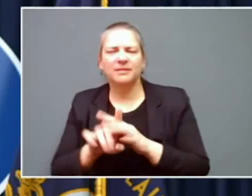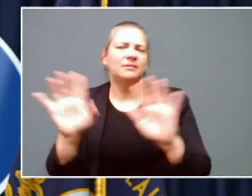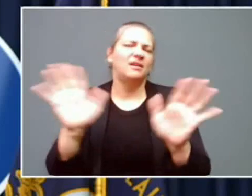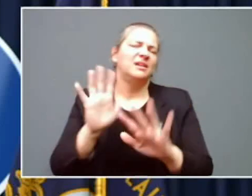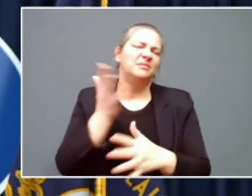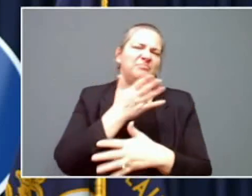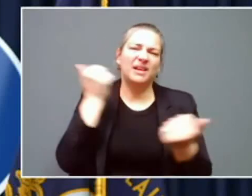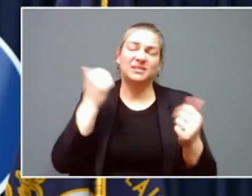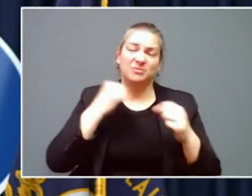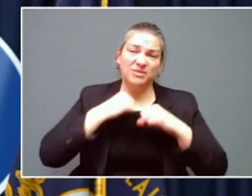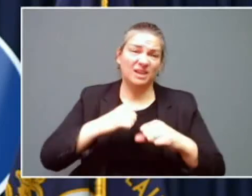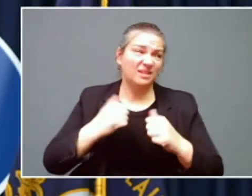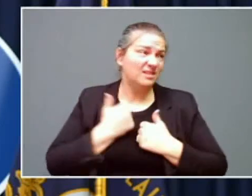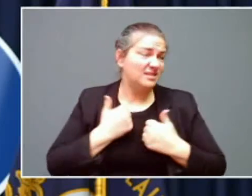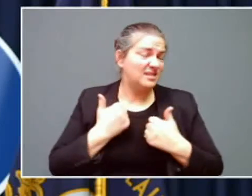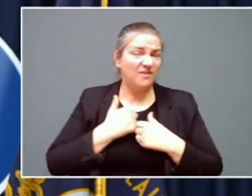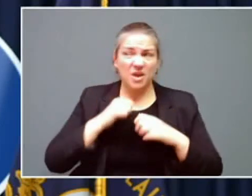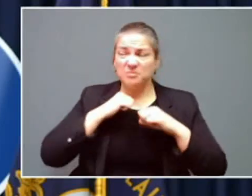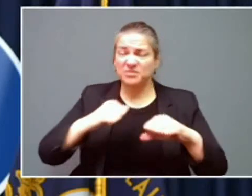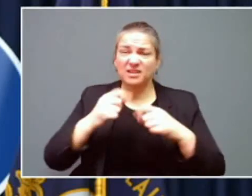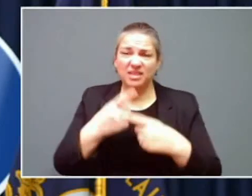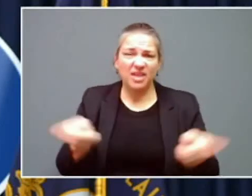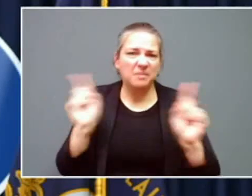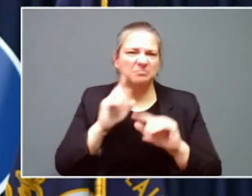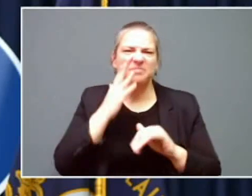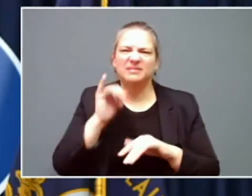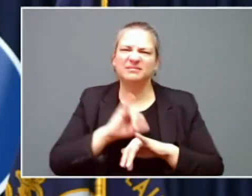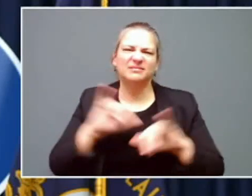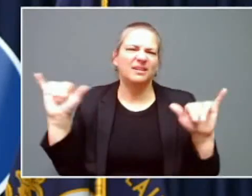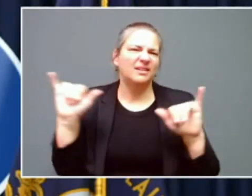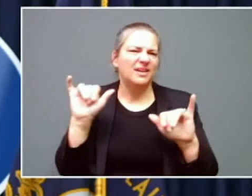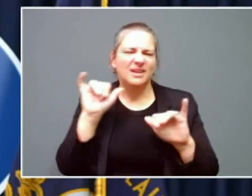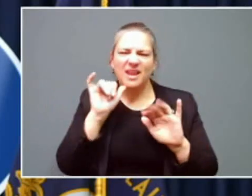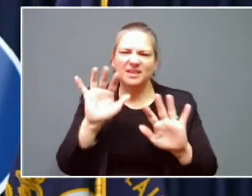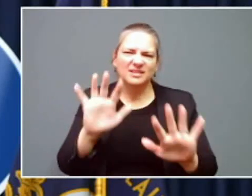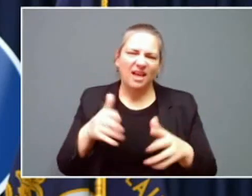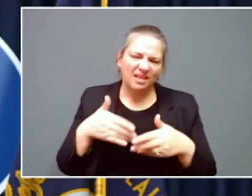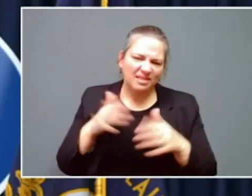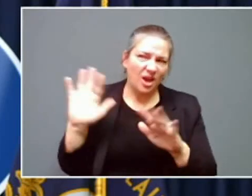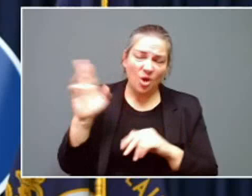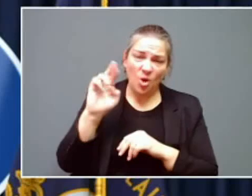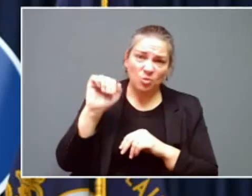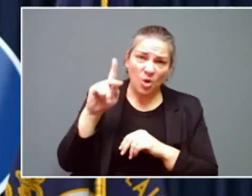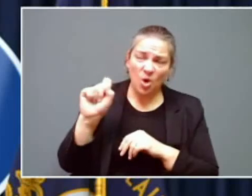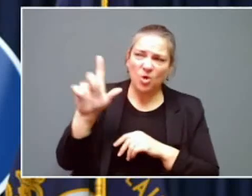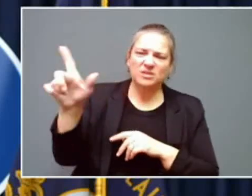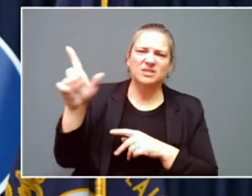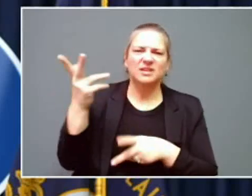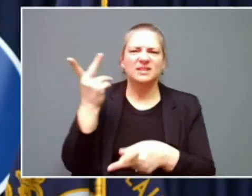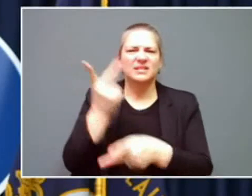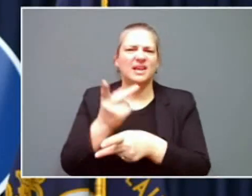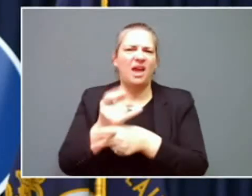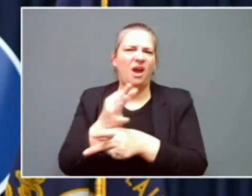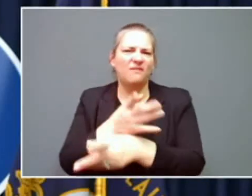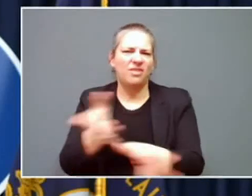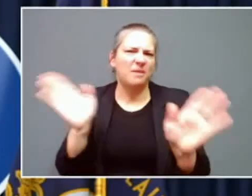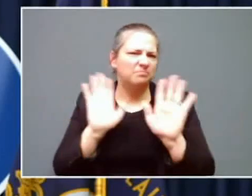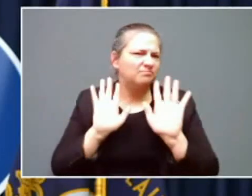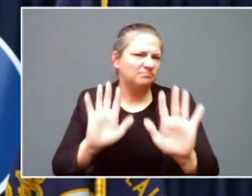of our population and we allow our road crews to get out there and do the work that they need.